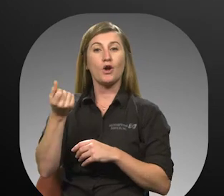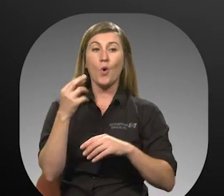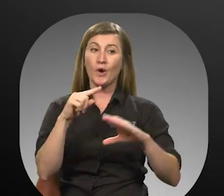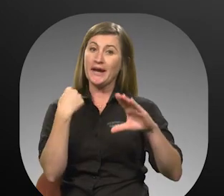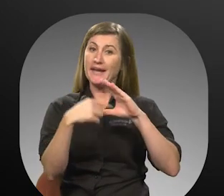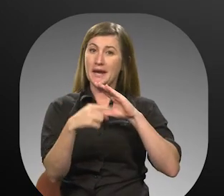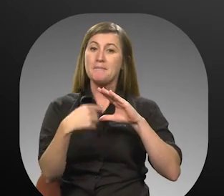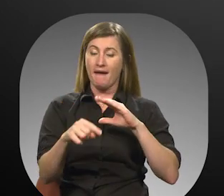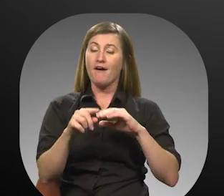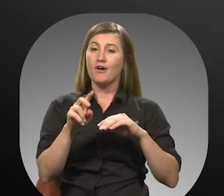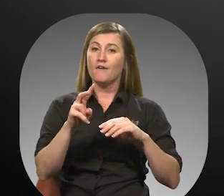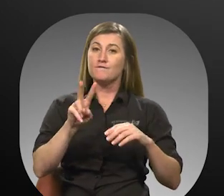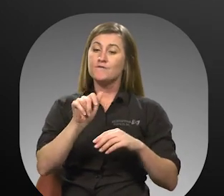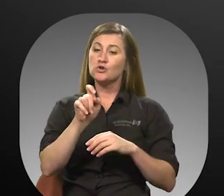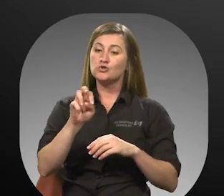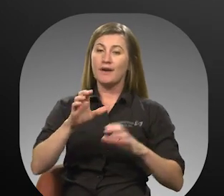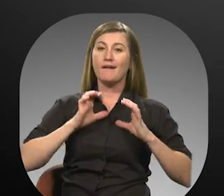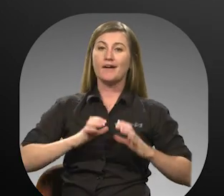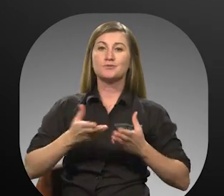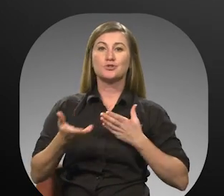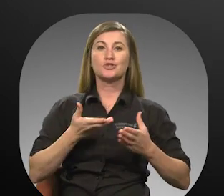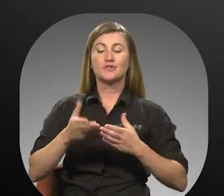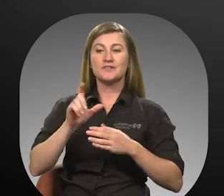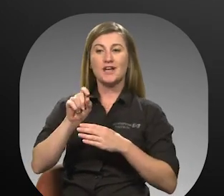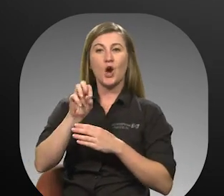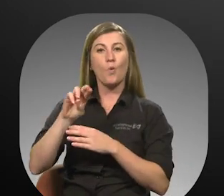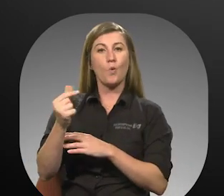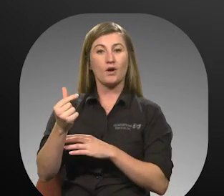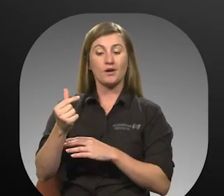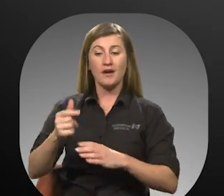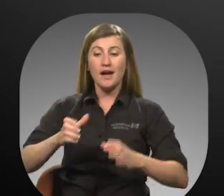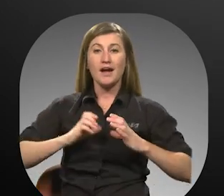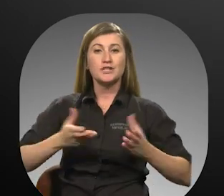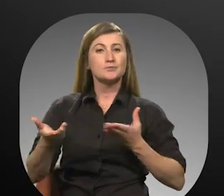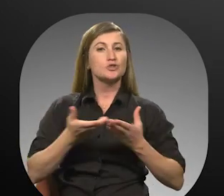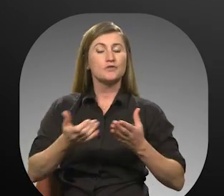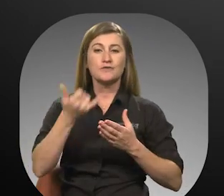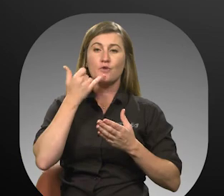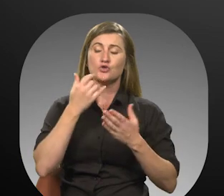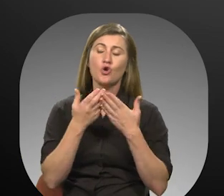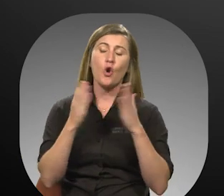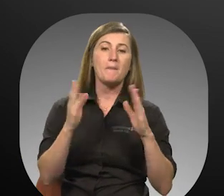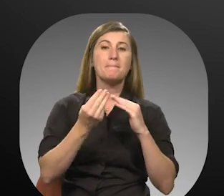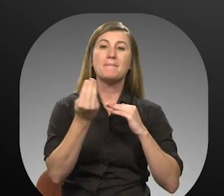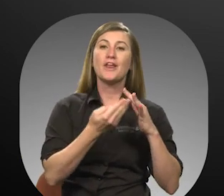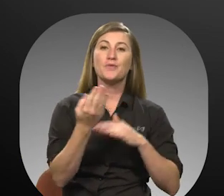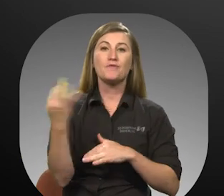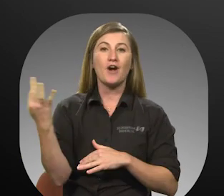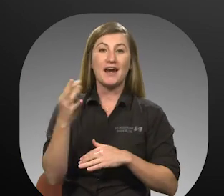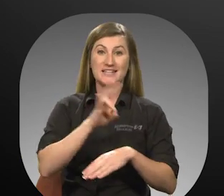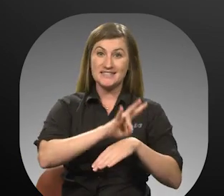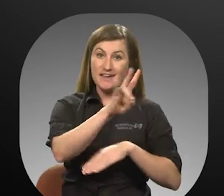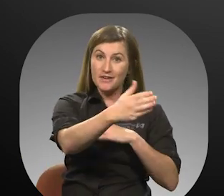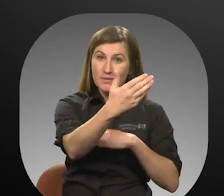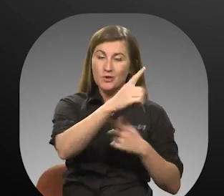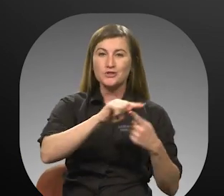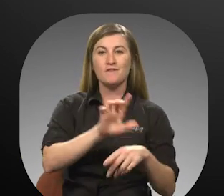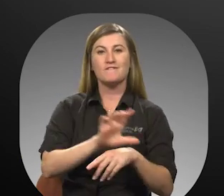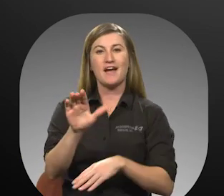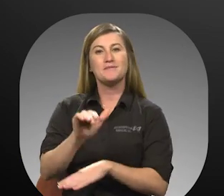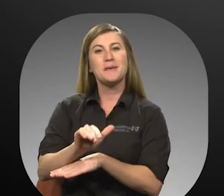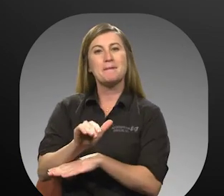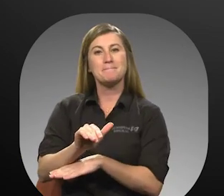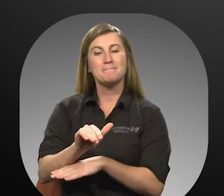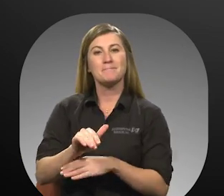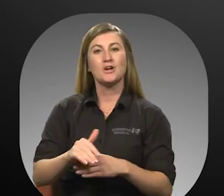VOTRANCustomerservice at Volusia.org. Customer service lines are open Monday through Friday from 7 a.m. to 5 p